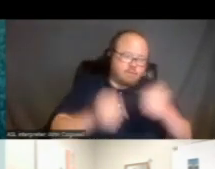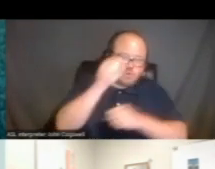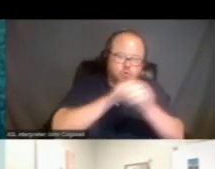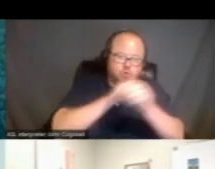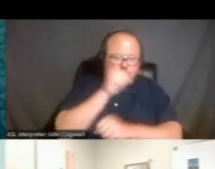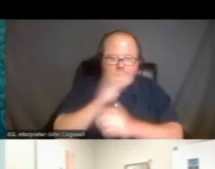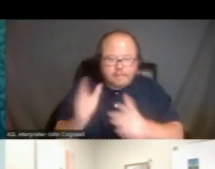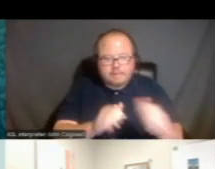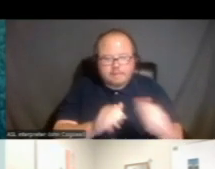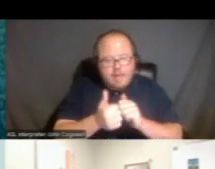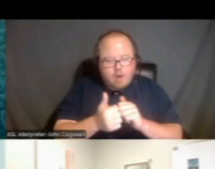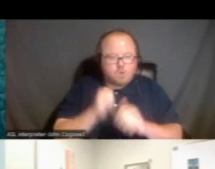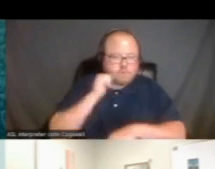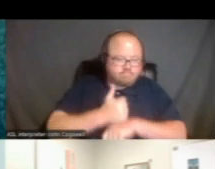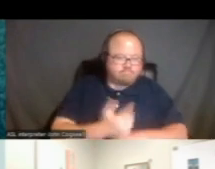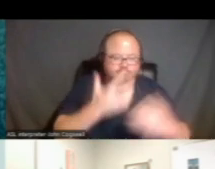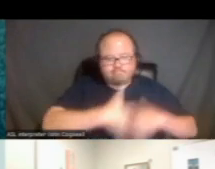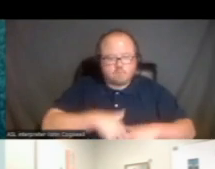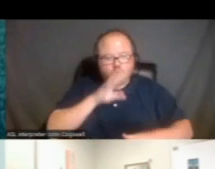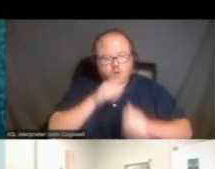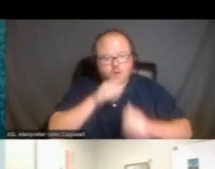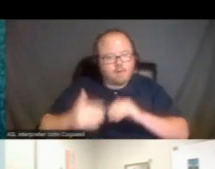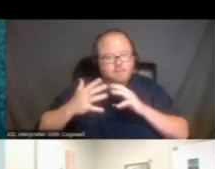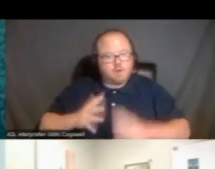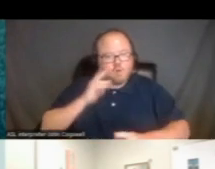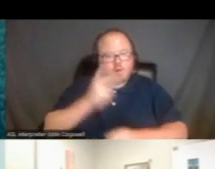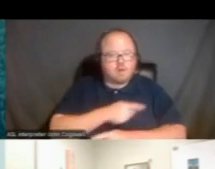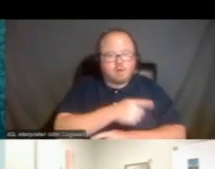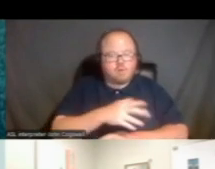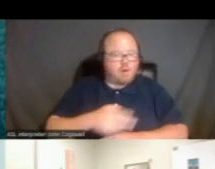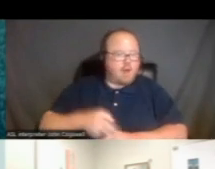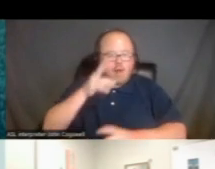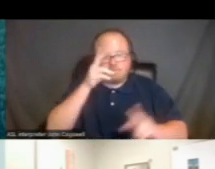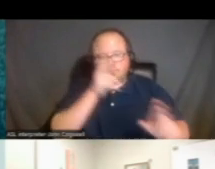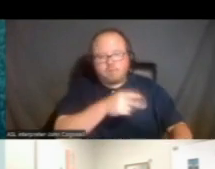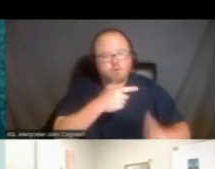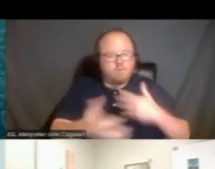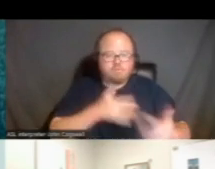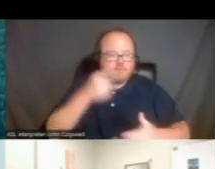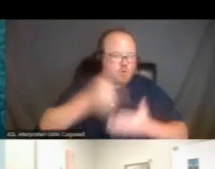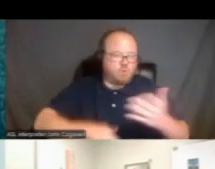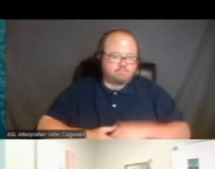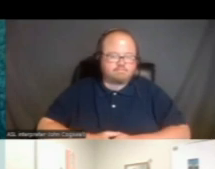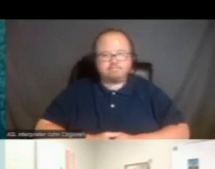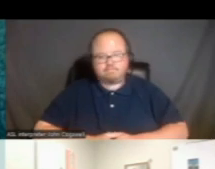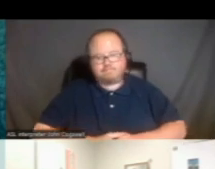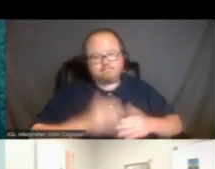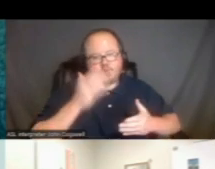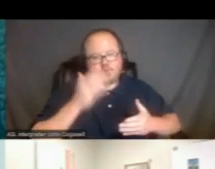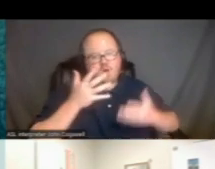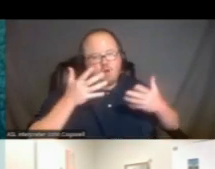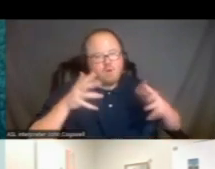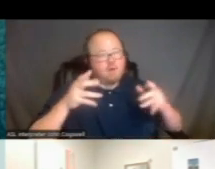work out stuff. And you will talk to a peer who will hold you in unconditional high regard, no matter what. All right.